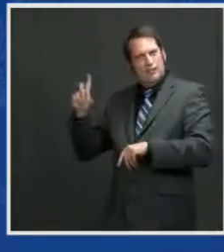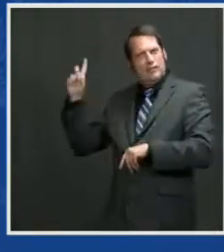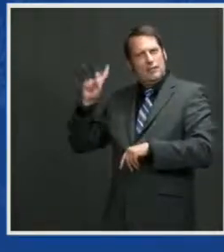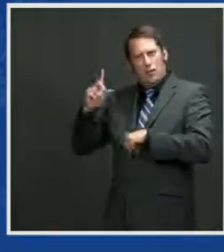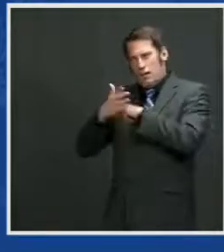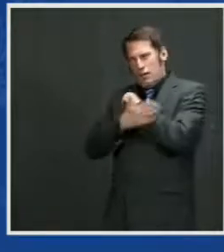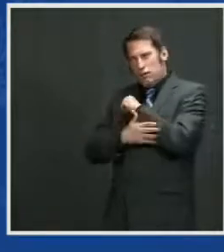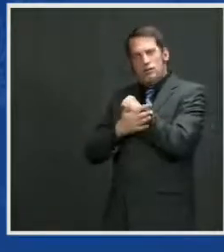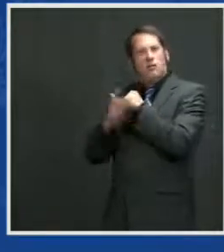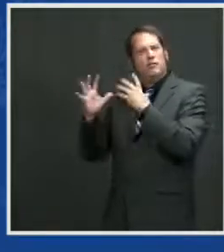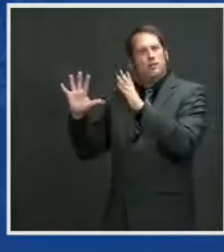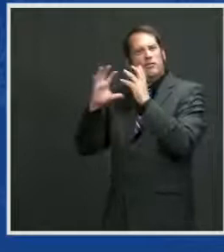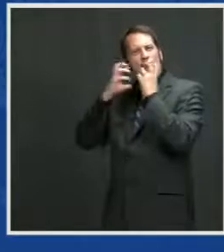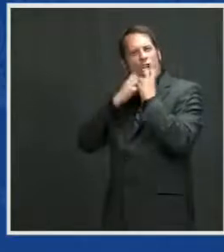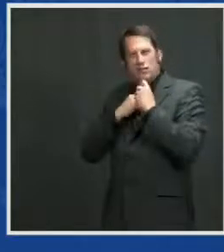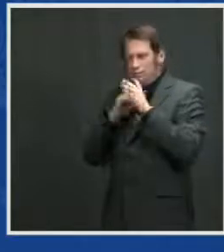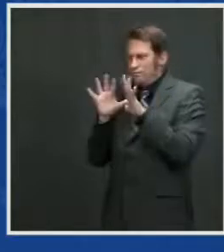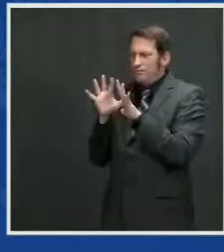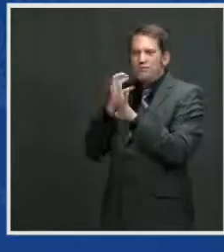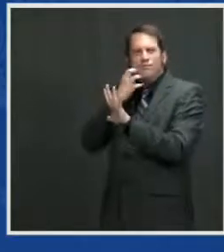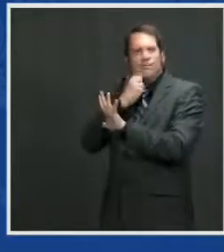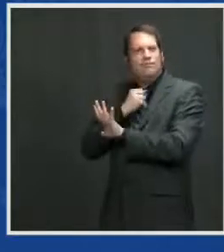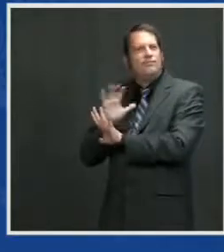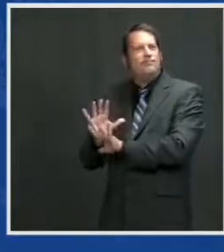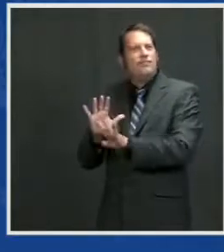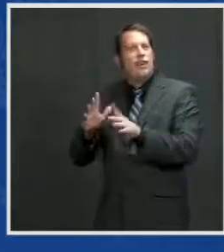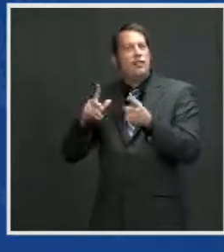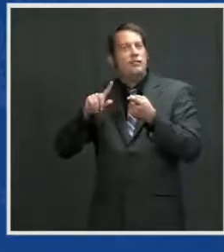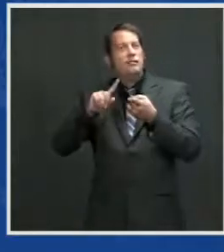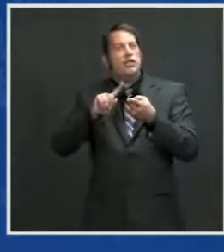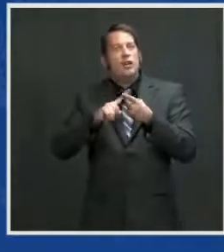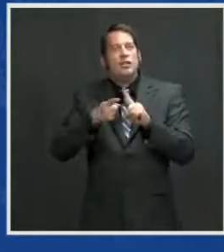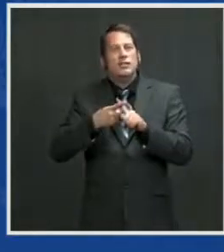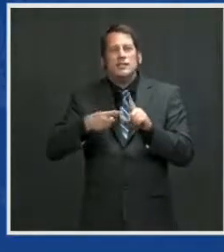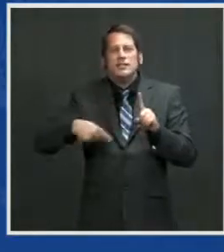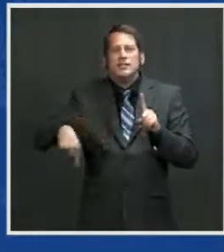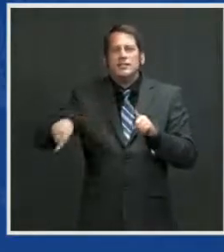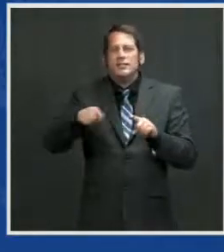If our British friends will excuse me quoting the Declaration of Independence,